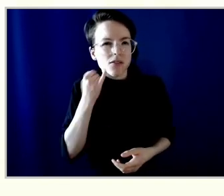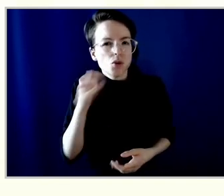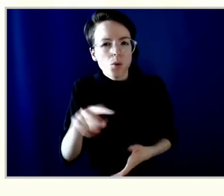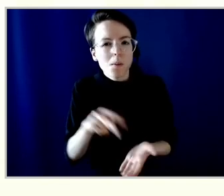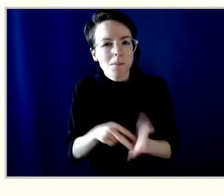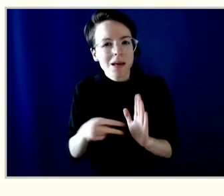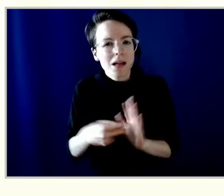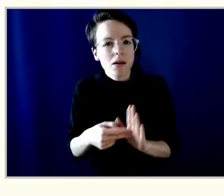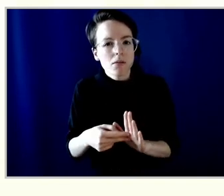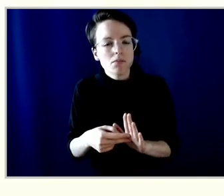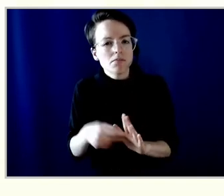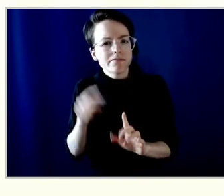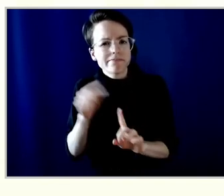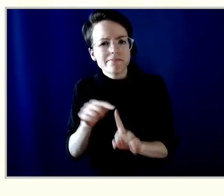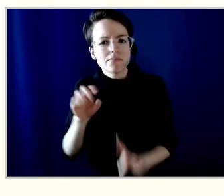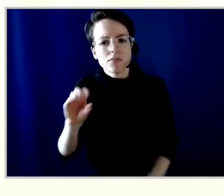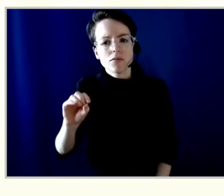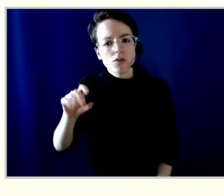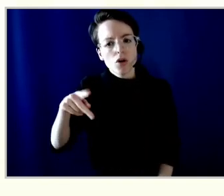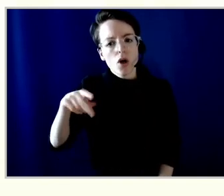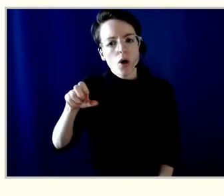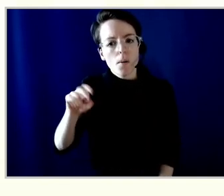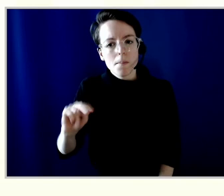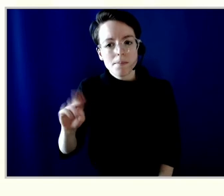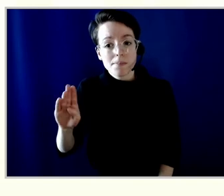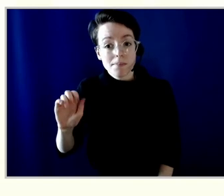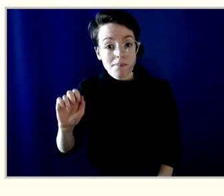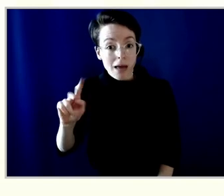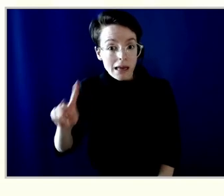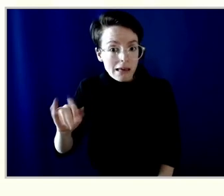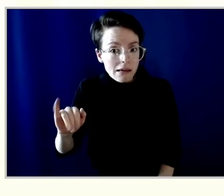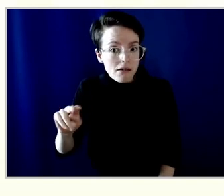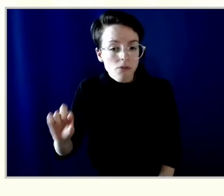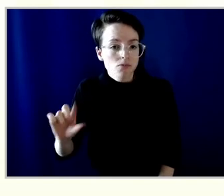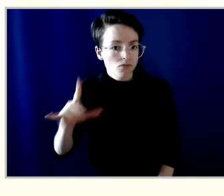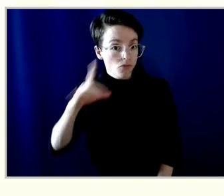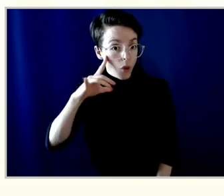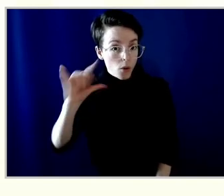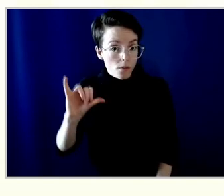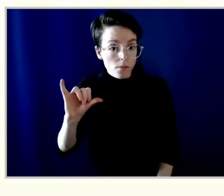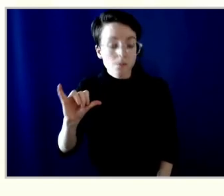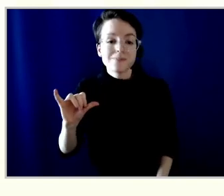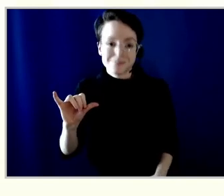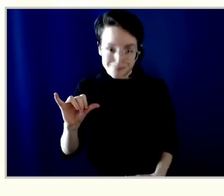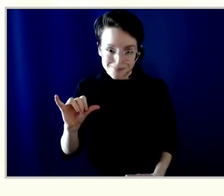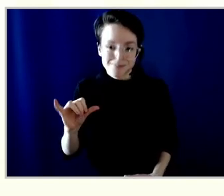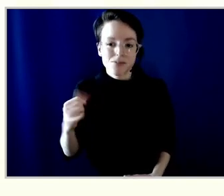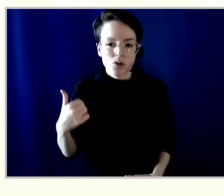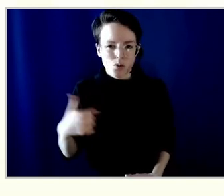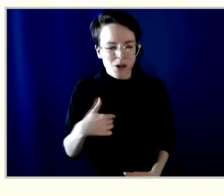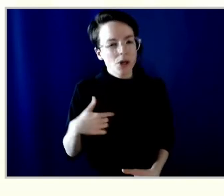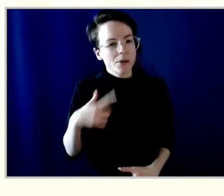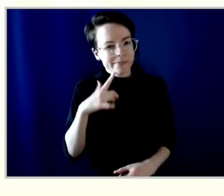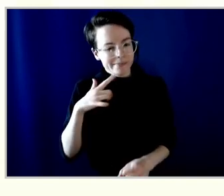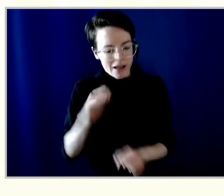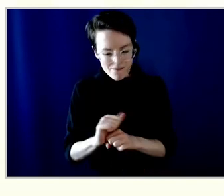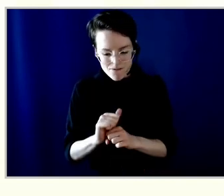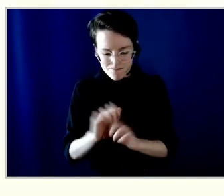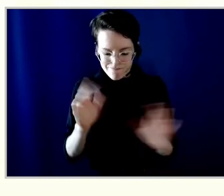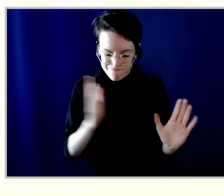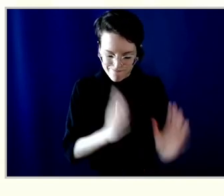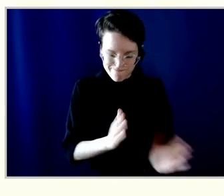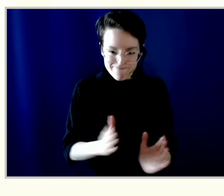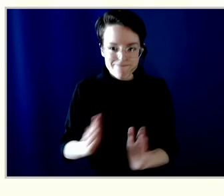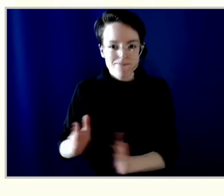that might mean in terms of financial institutions, then we are certainly working as part of our technology roadmap to ensure that we are prepared